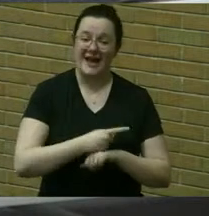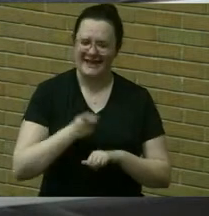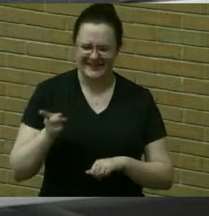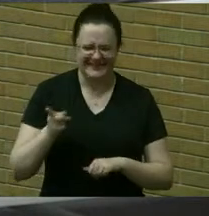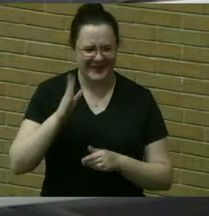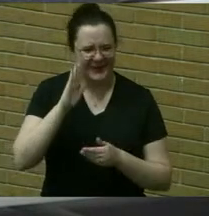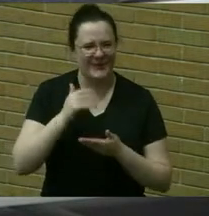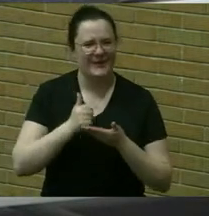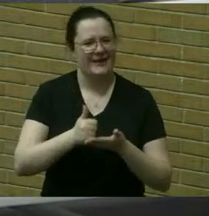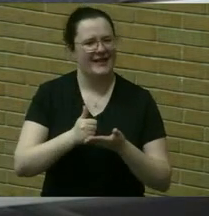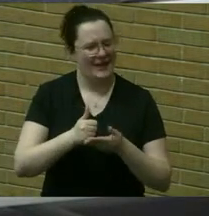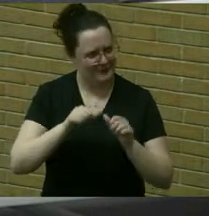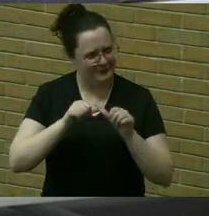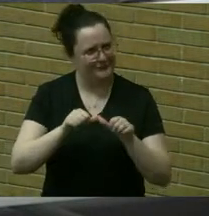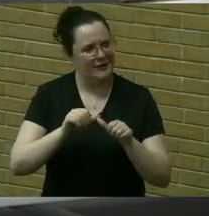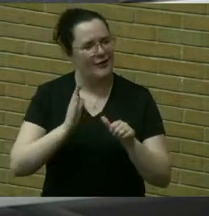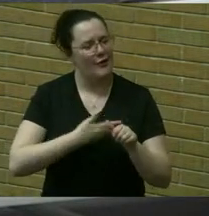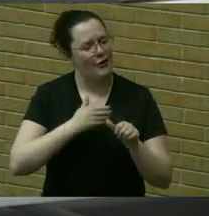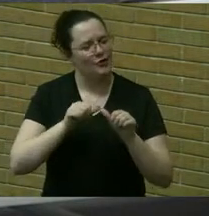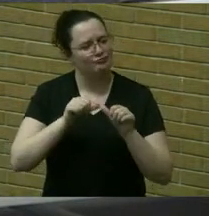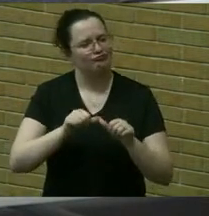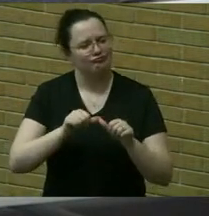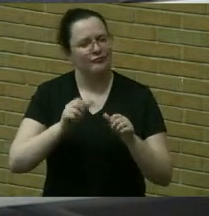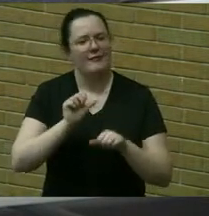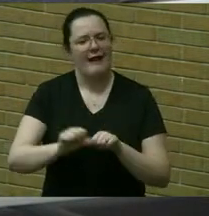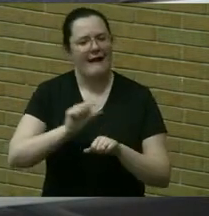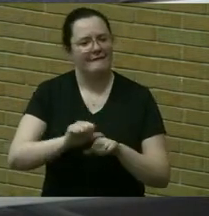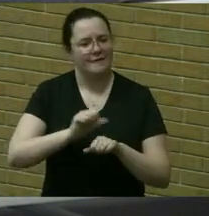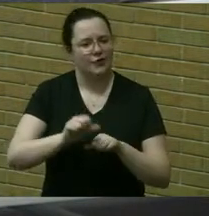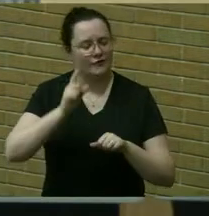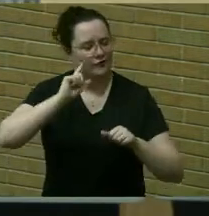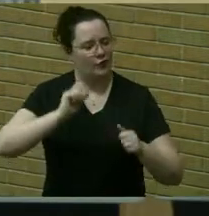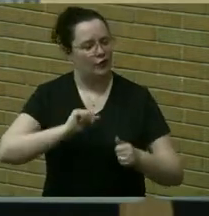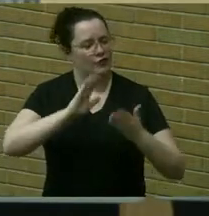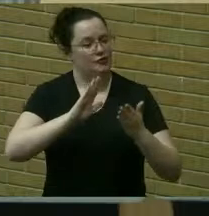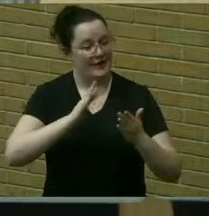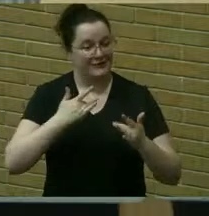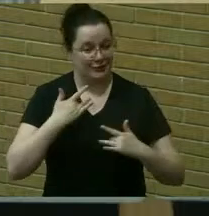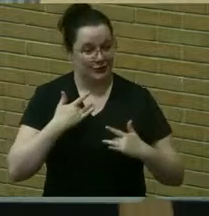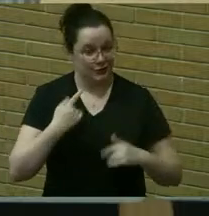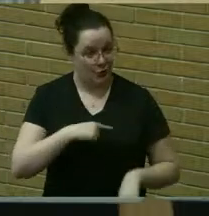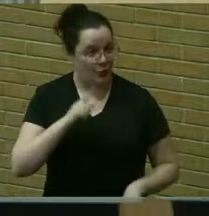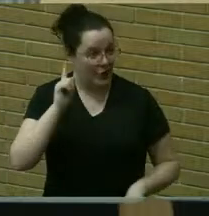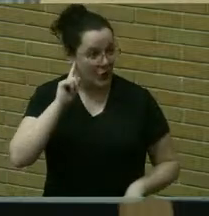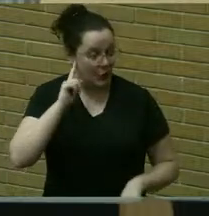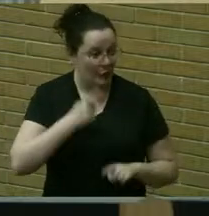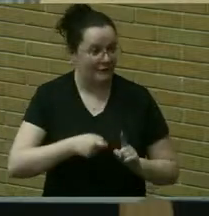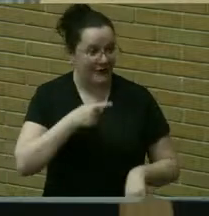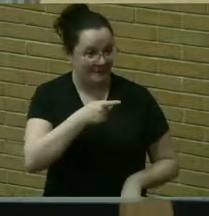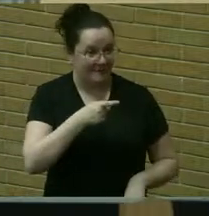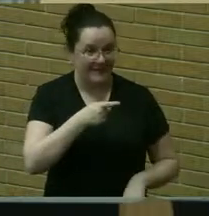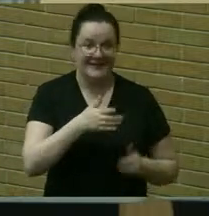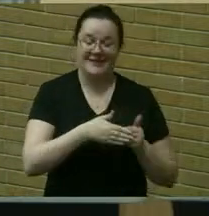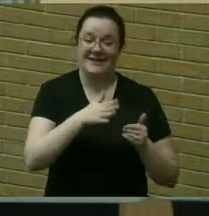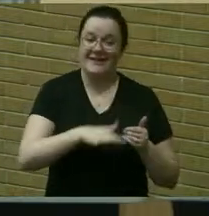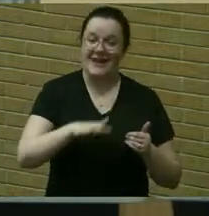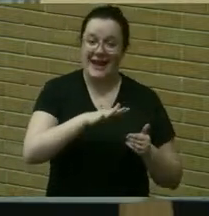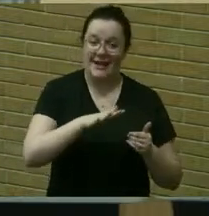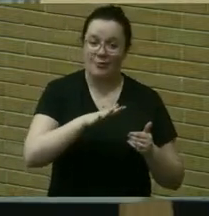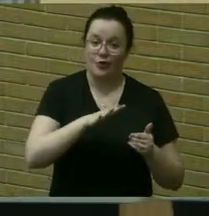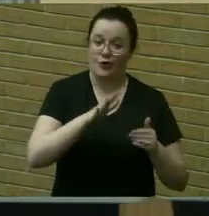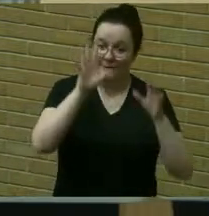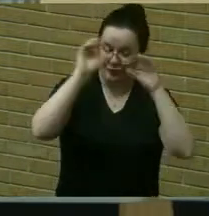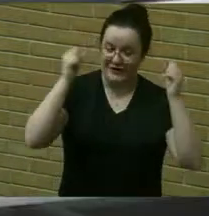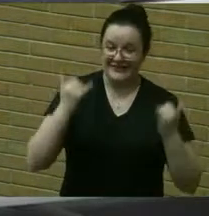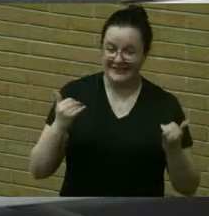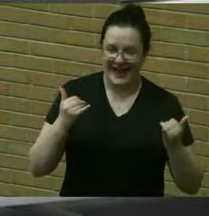to address concerns we heard from the neighborhood president today traffic in the neighborhood this will of course reduce some of the